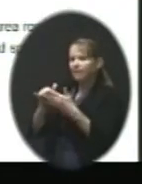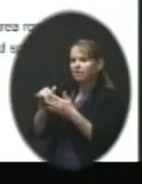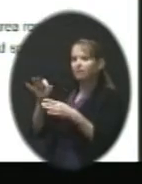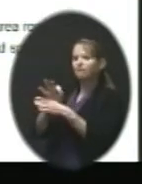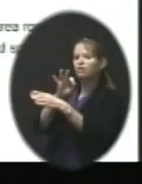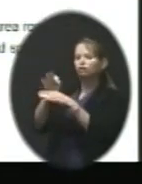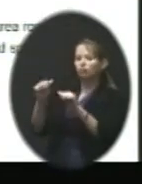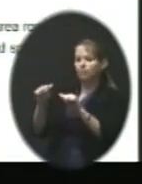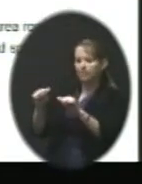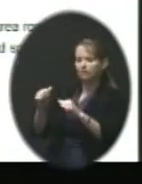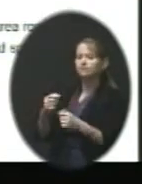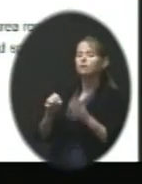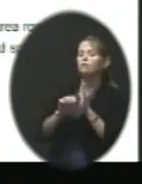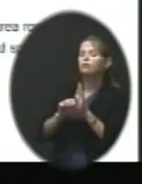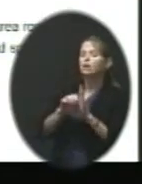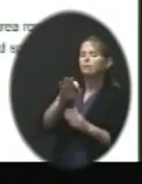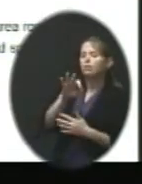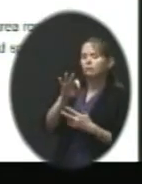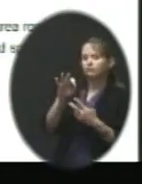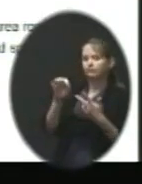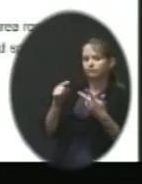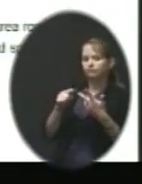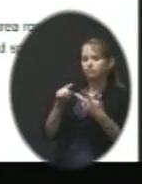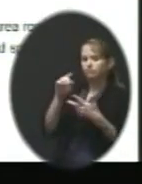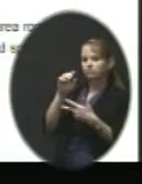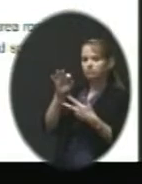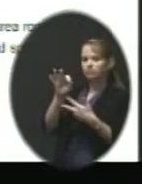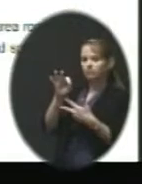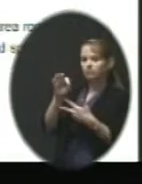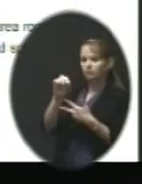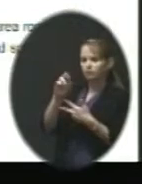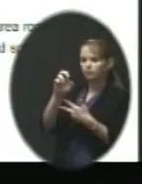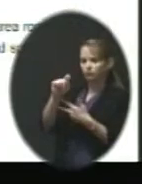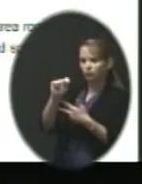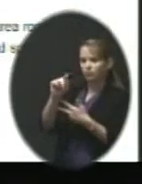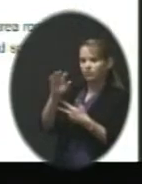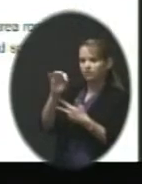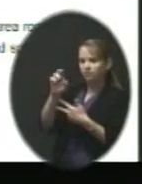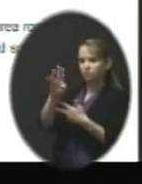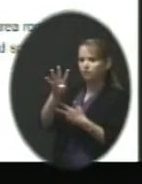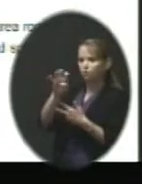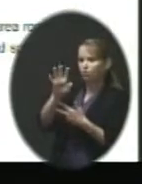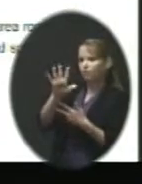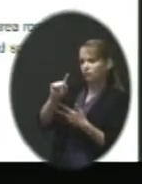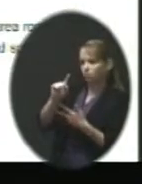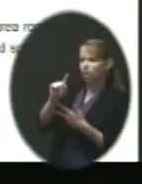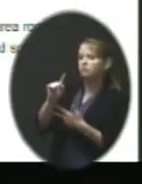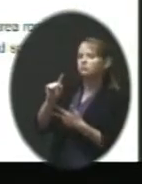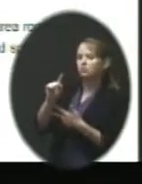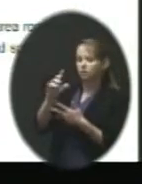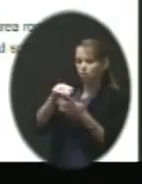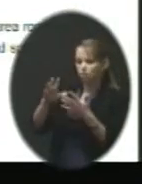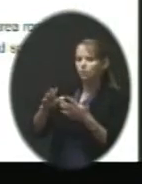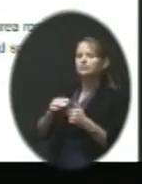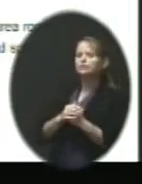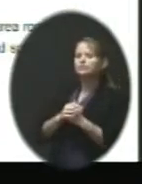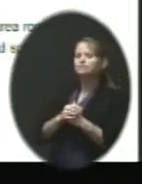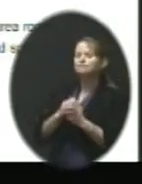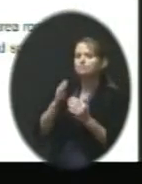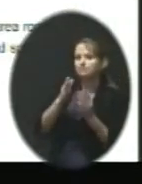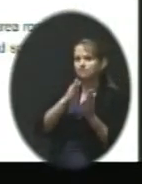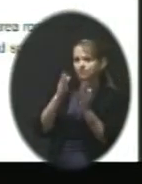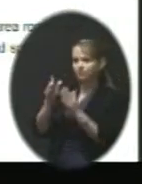So for example, Forest View currently is at about 451 students. We project in 2018, they'd beat a little over